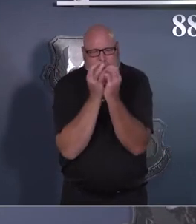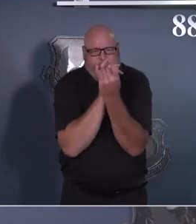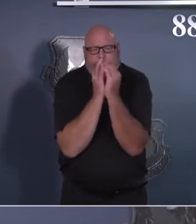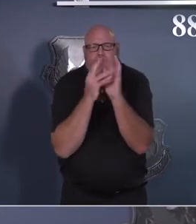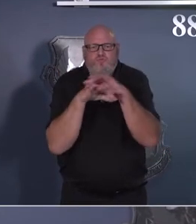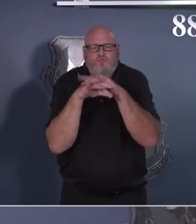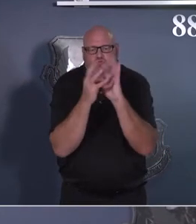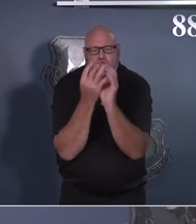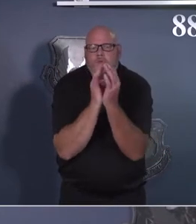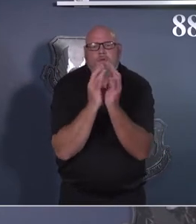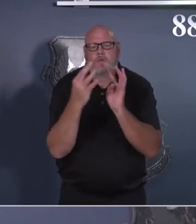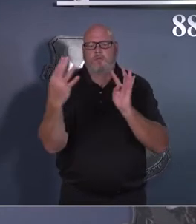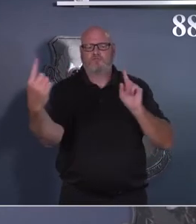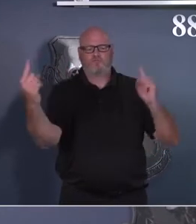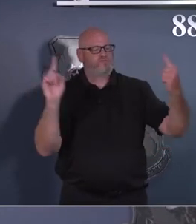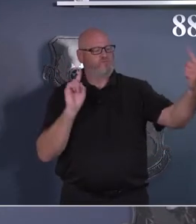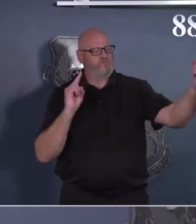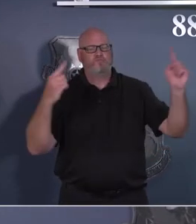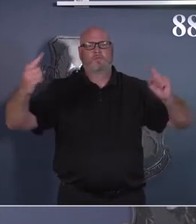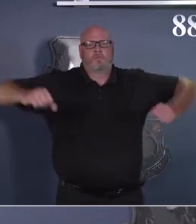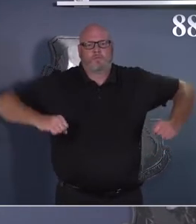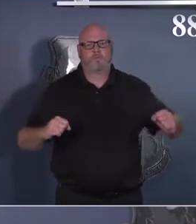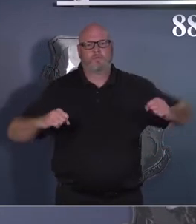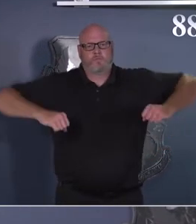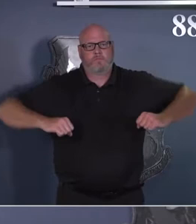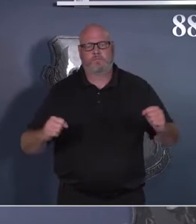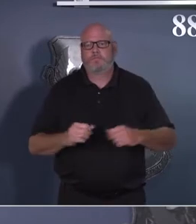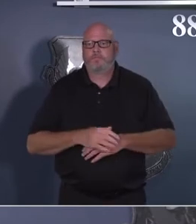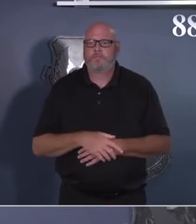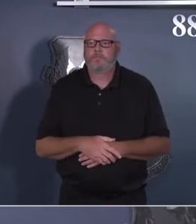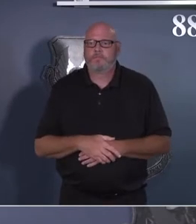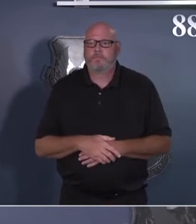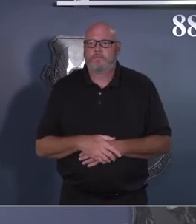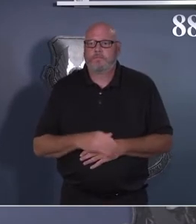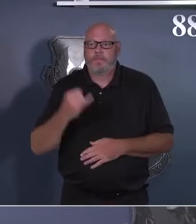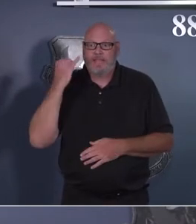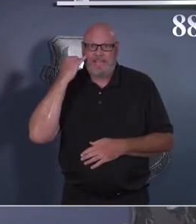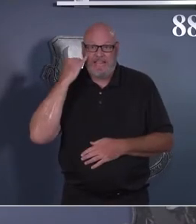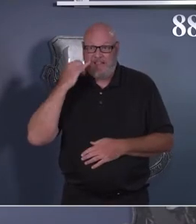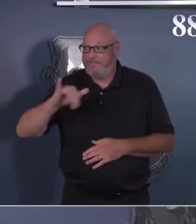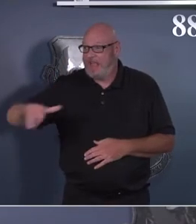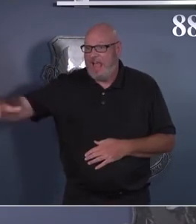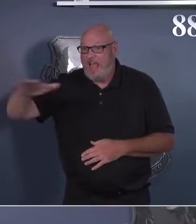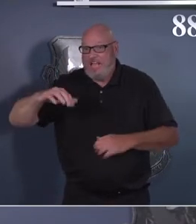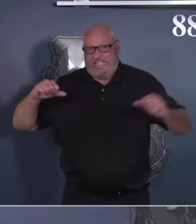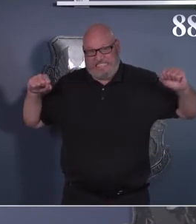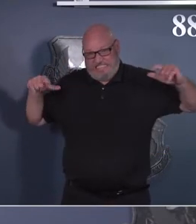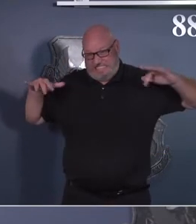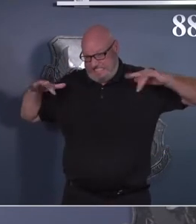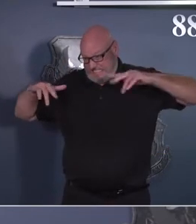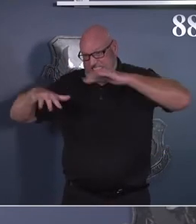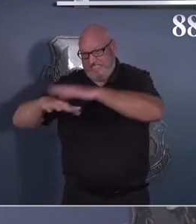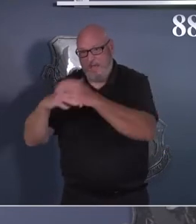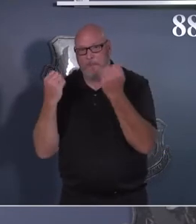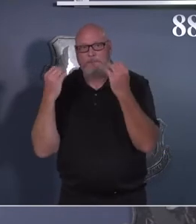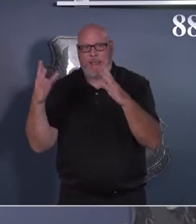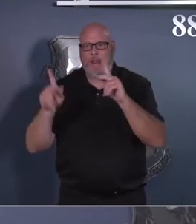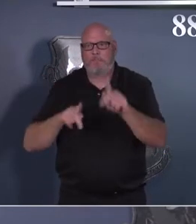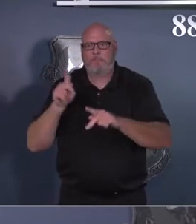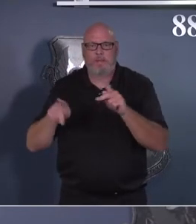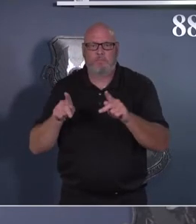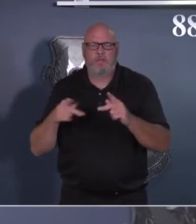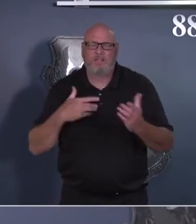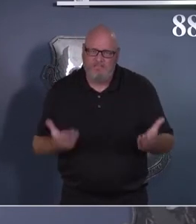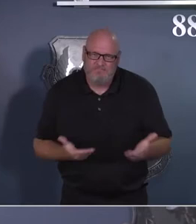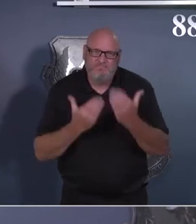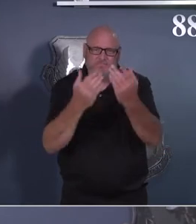distancing. And if it's an area where there are larger crowds, whether you're vaccinated or unvaccinated, you probably want to wear a mask. And so that's how we're approaching